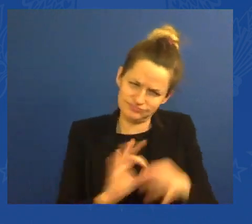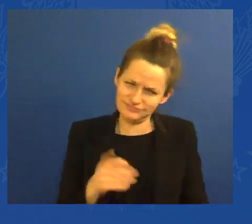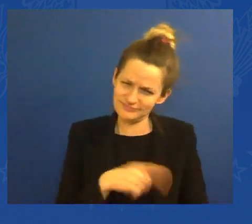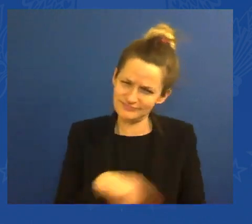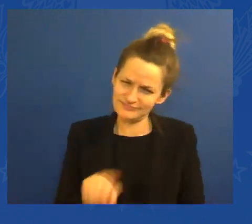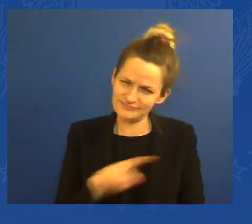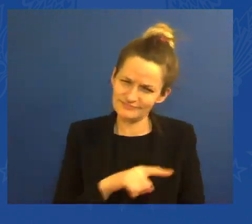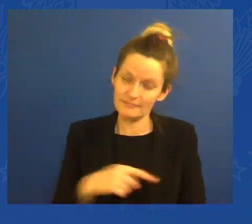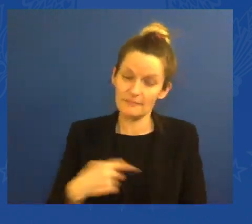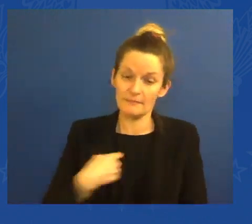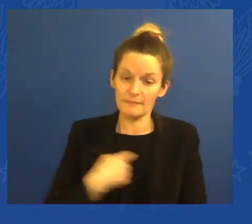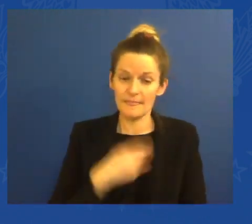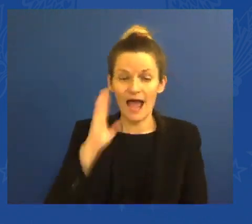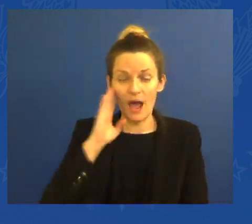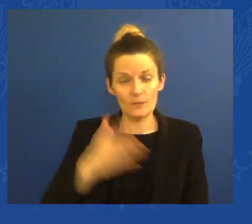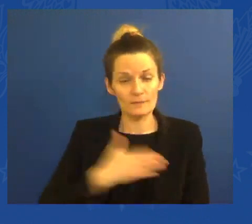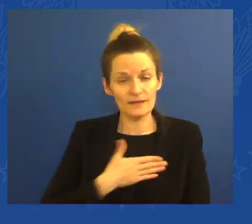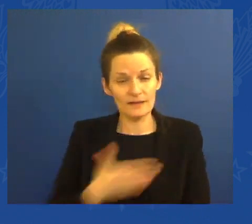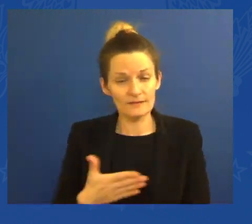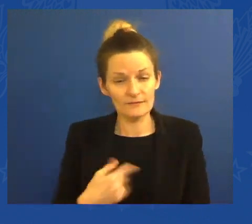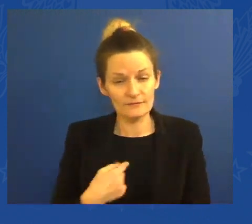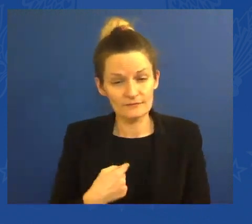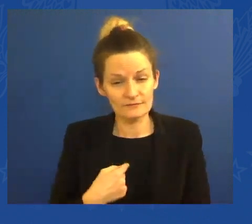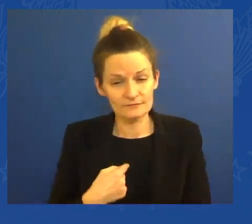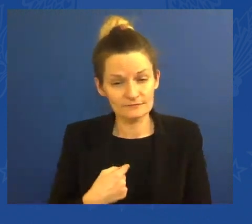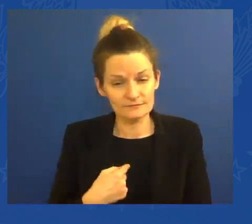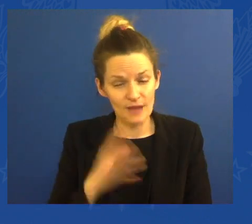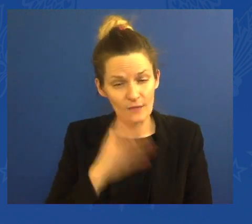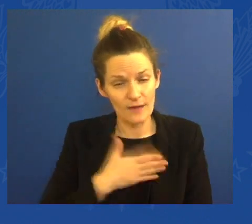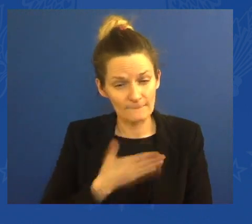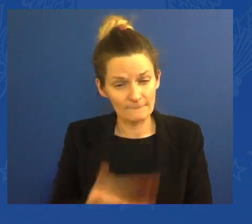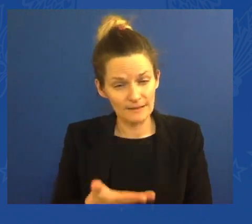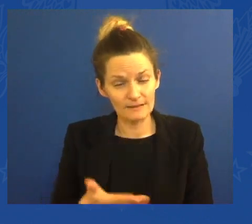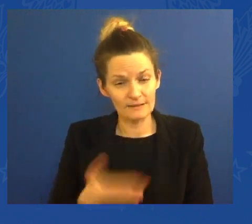is going to look like America. Look like America.